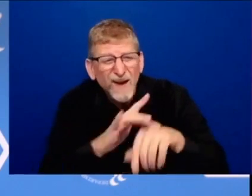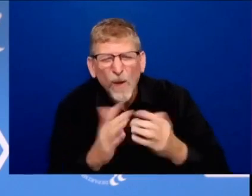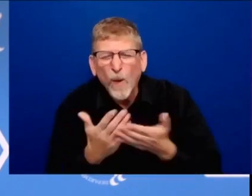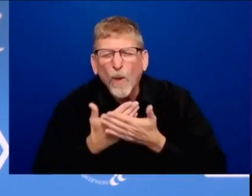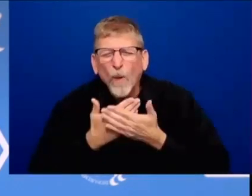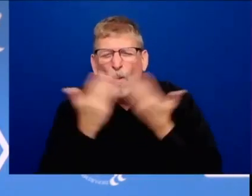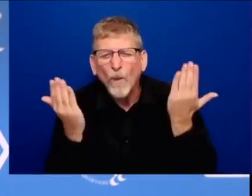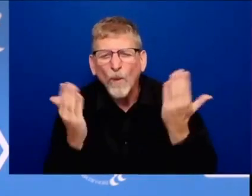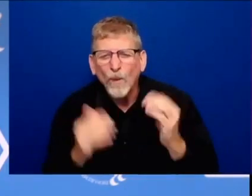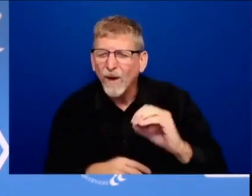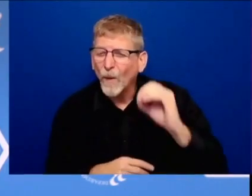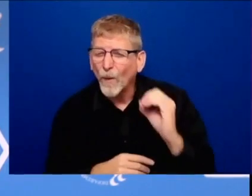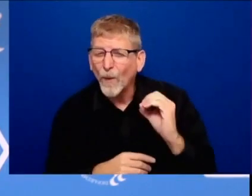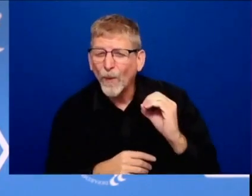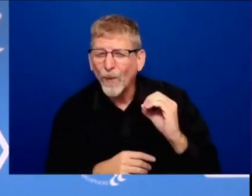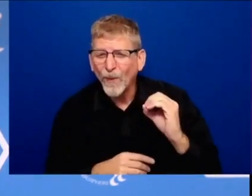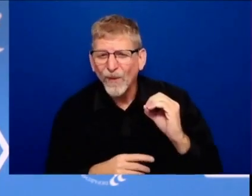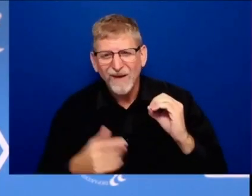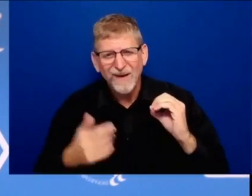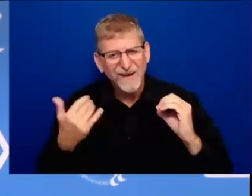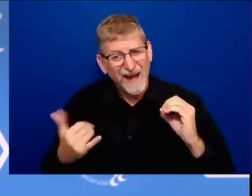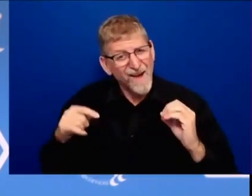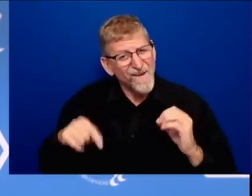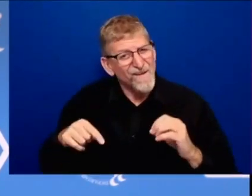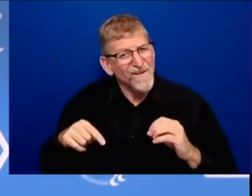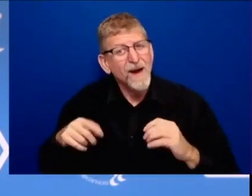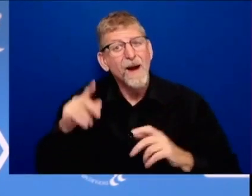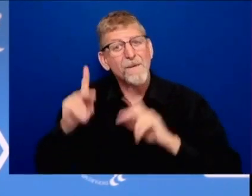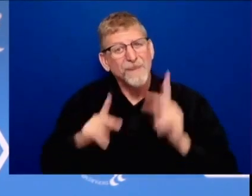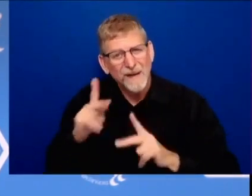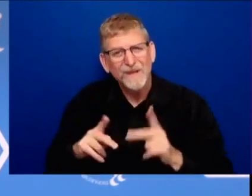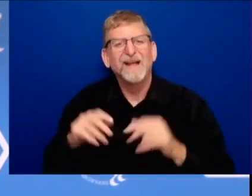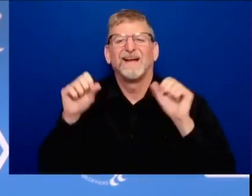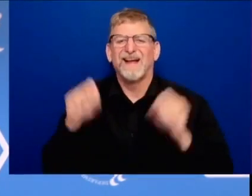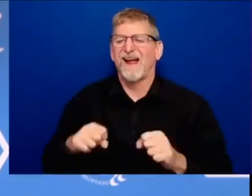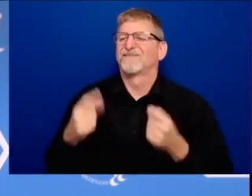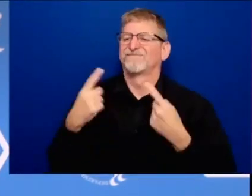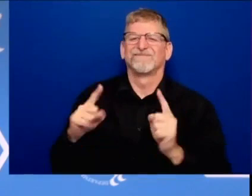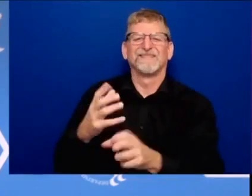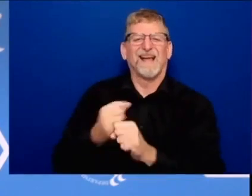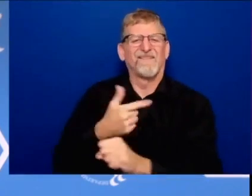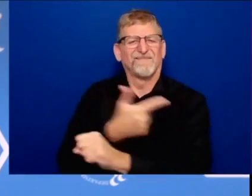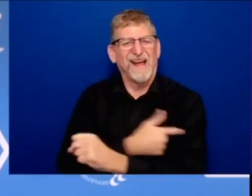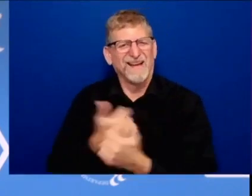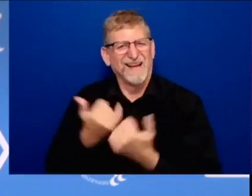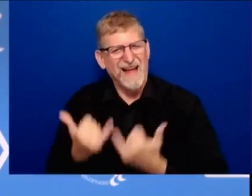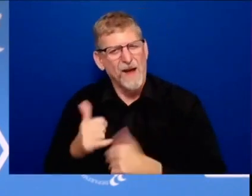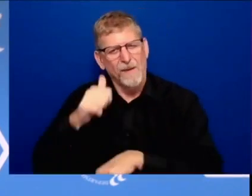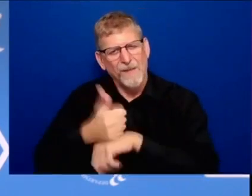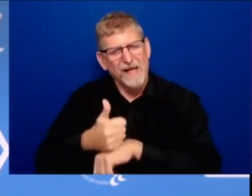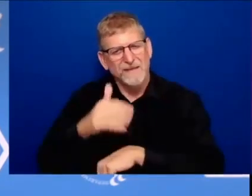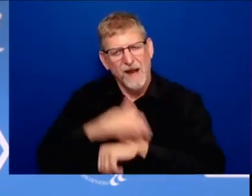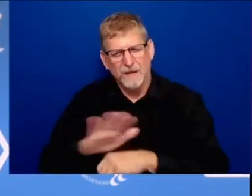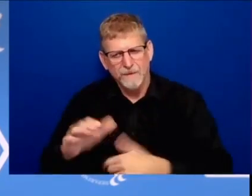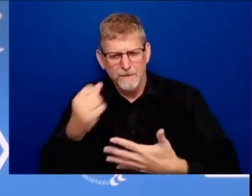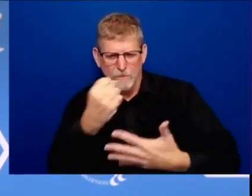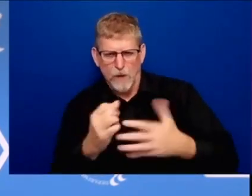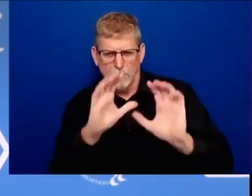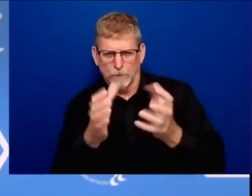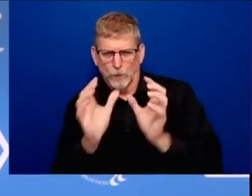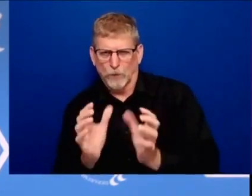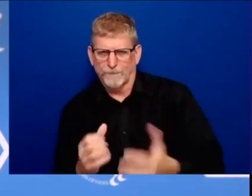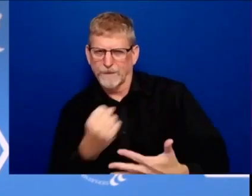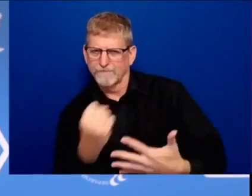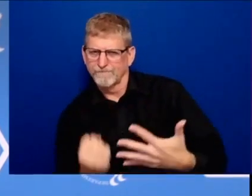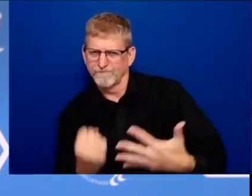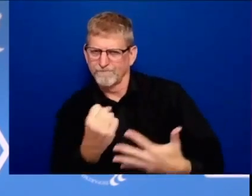vaccination under the state rules as the allocation of who gets in line and are allowed to get one can schedule